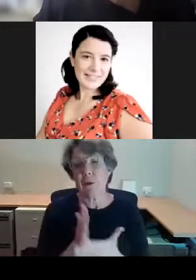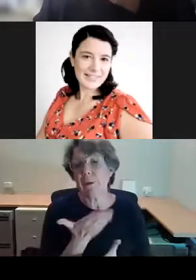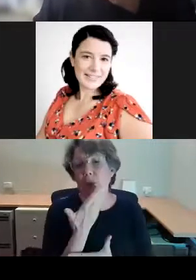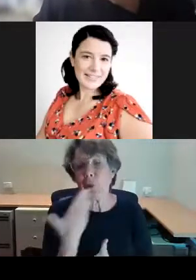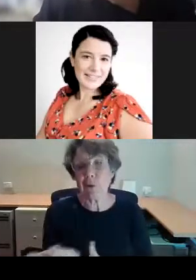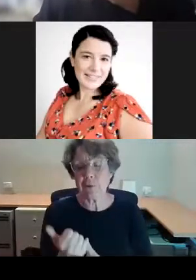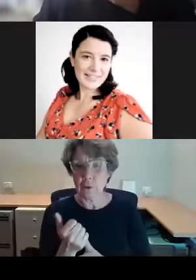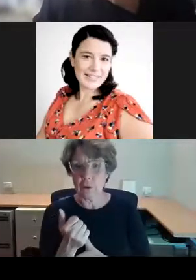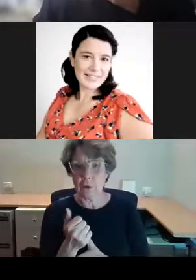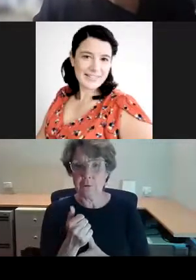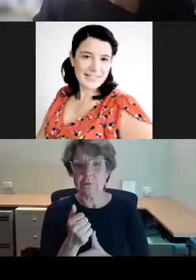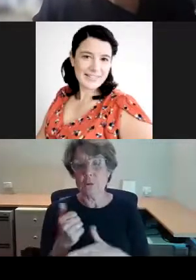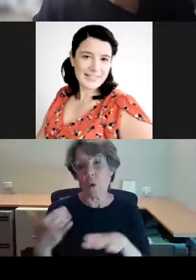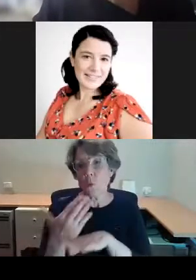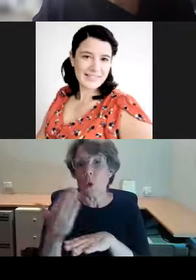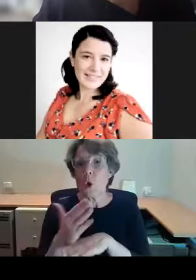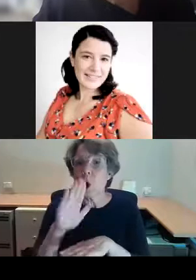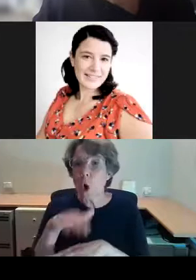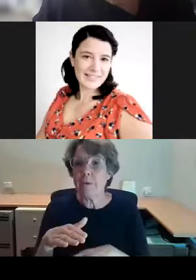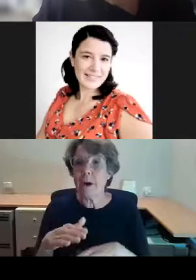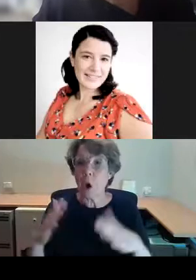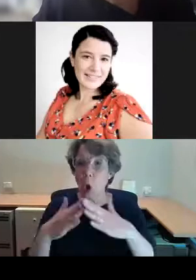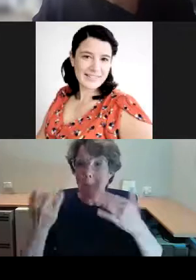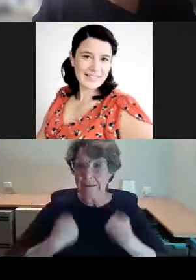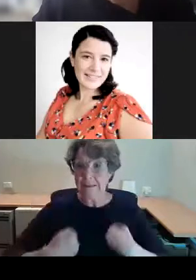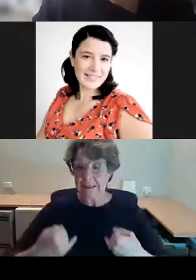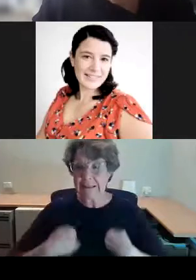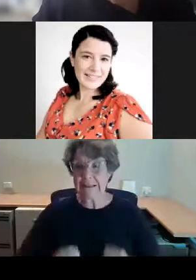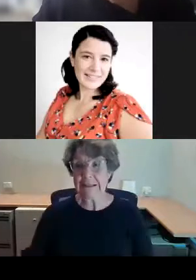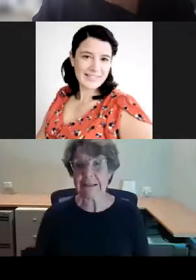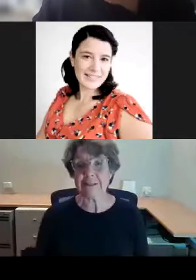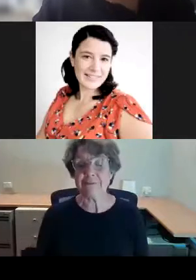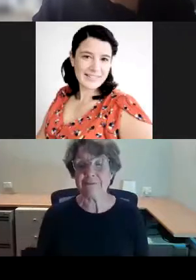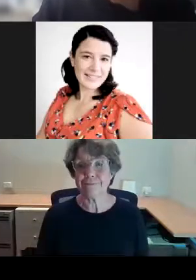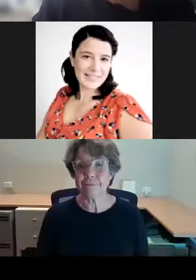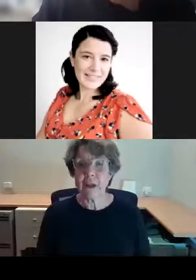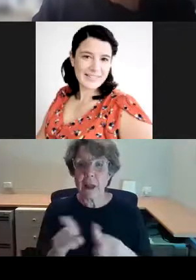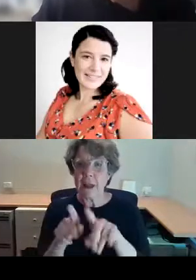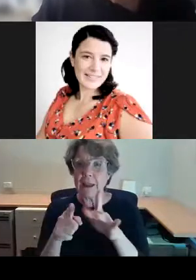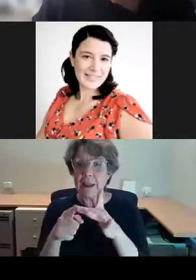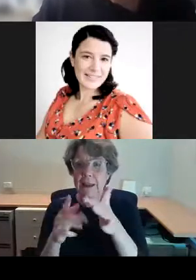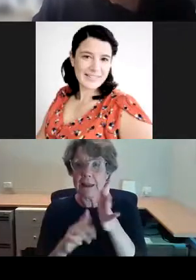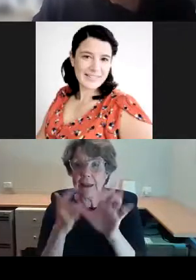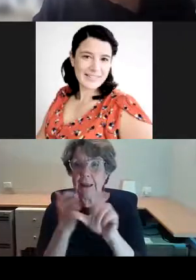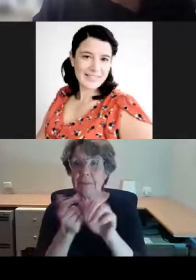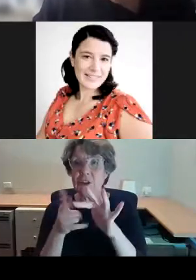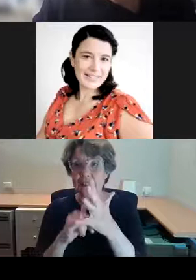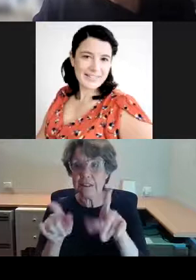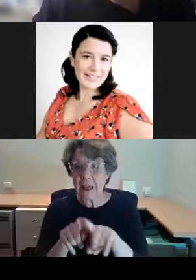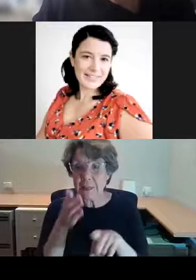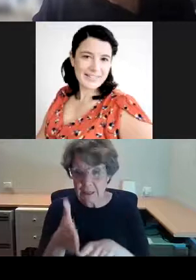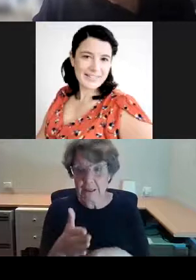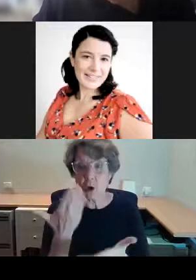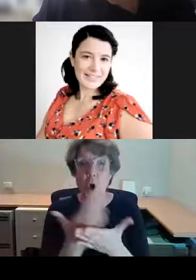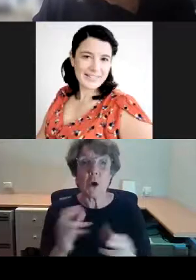about homesickness and things that you miss. And again, along Bridge Street, on the